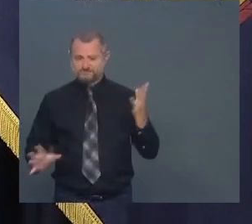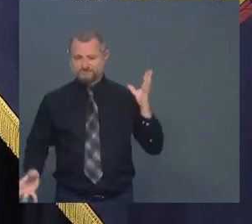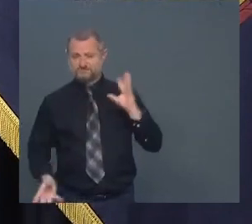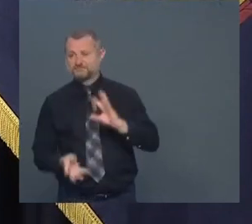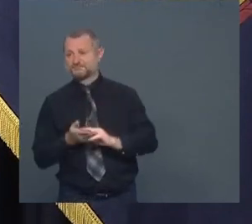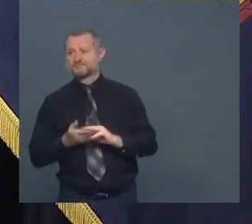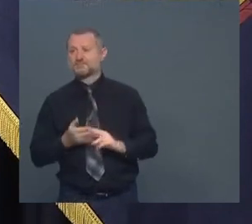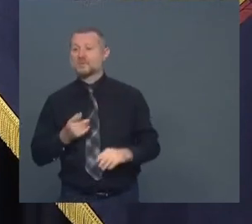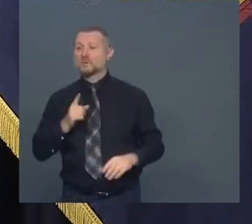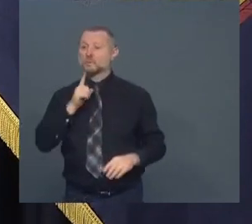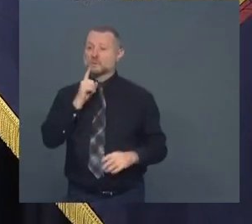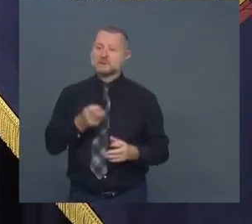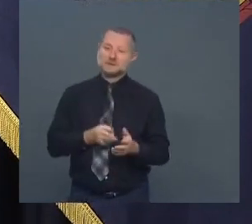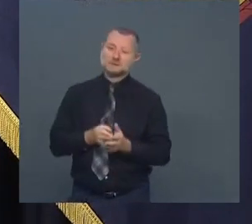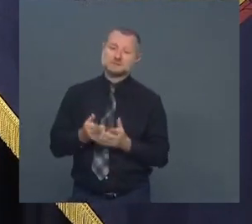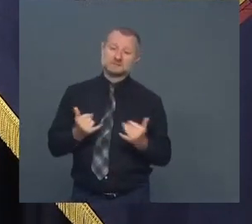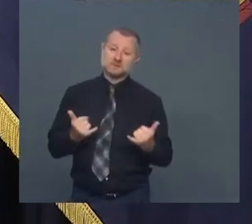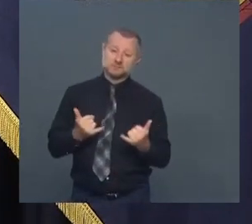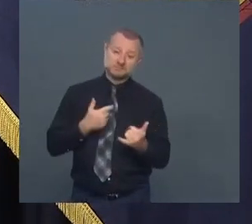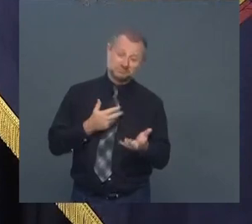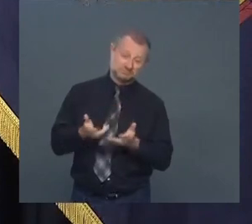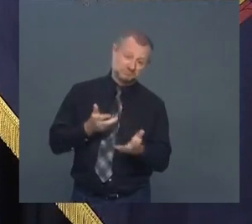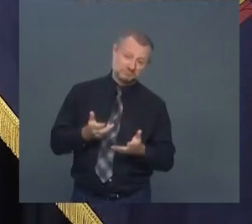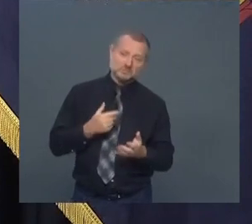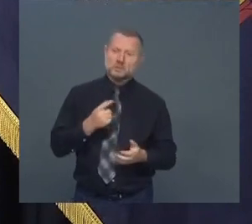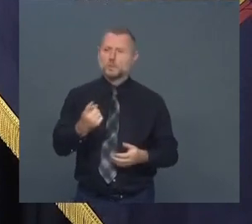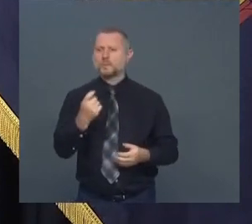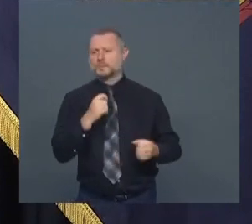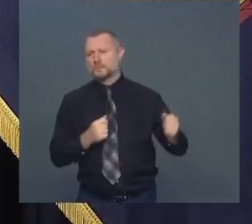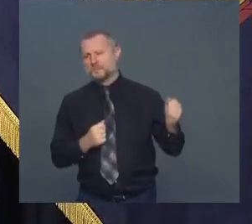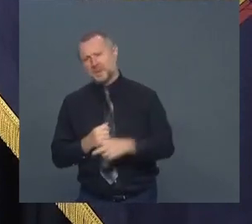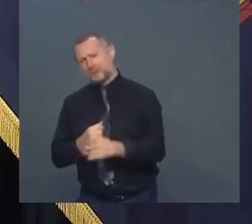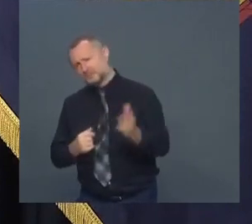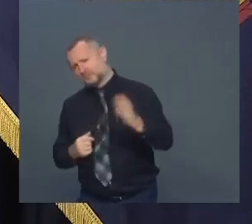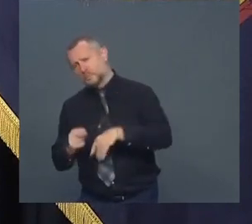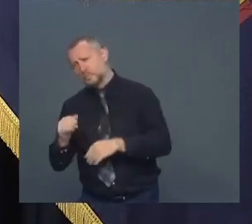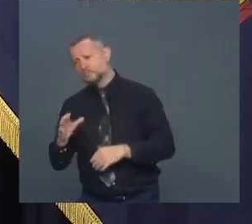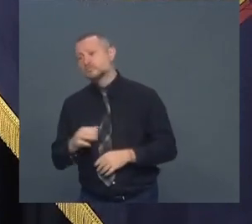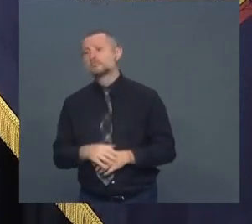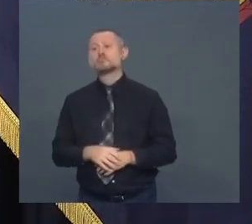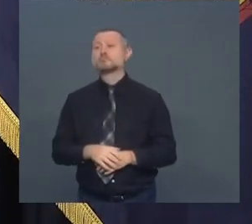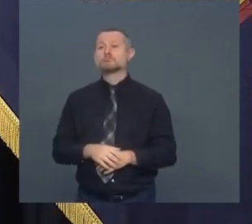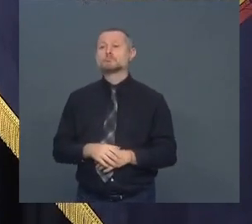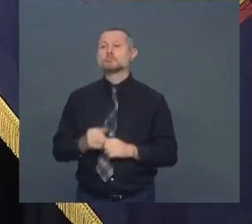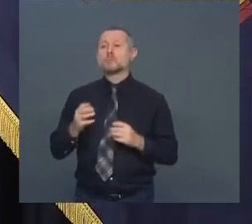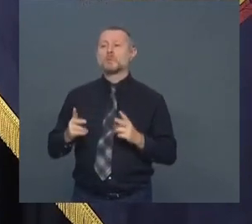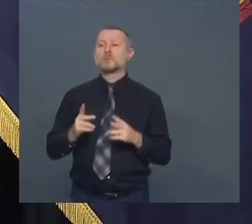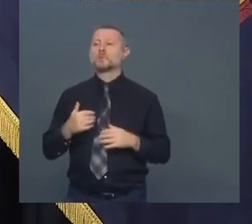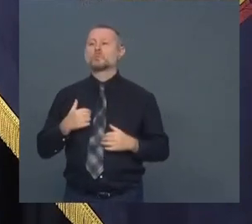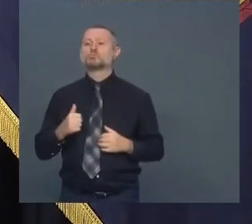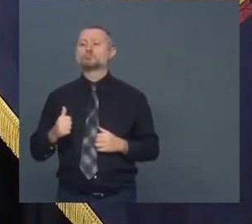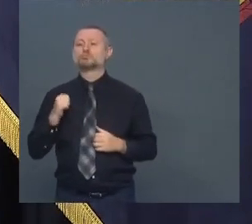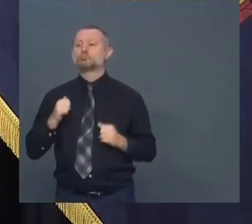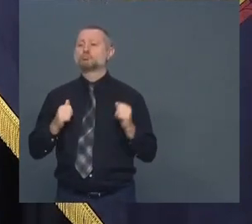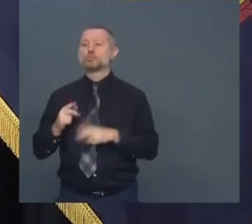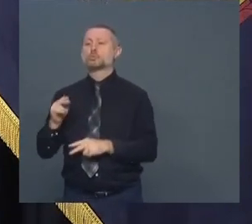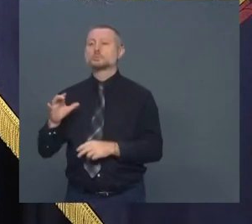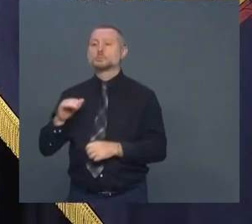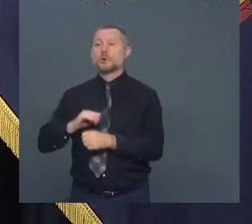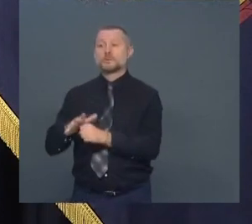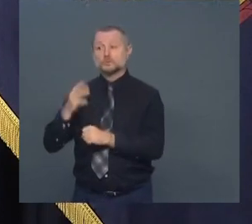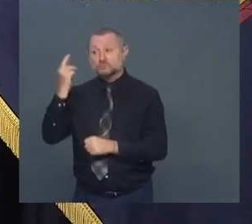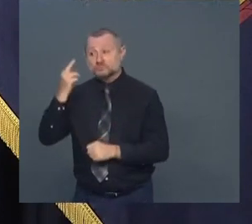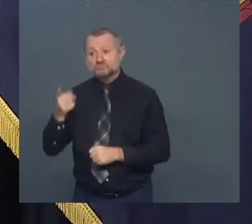As a matter of fact when you talk to people now about coming back to this city. It's less COVID. They understand that we